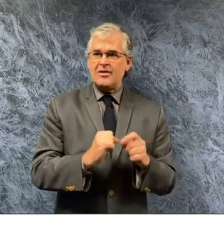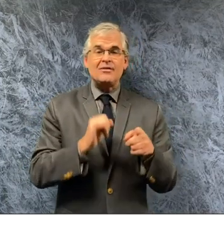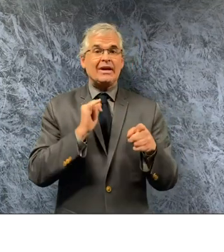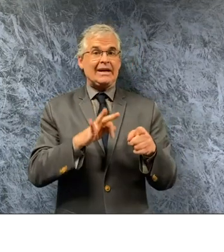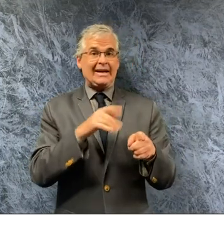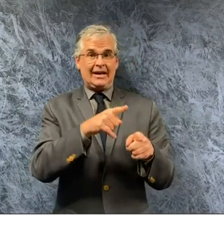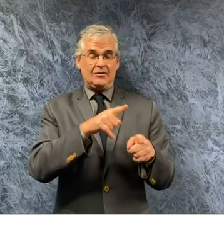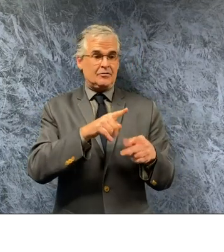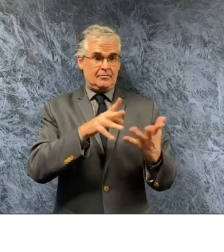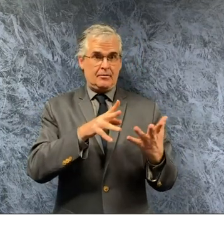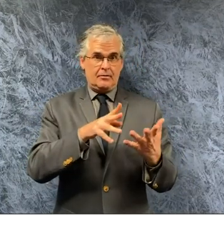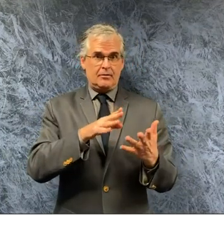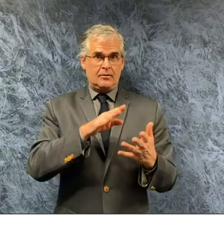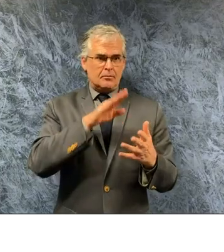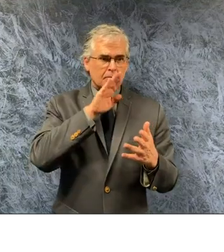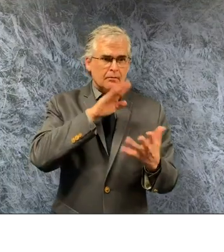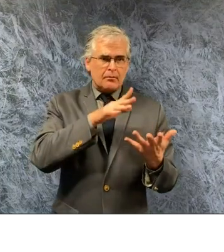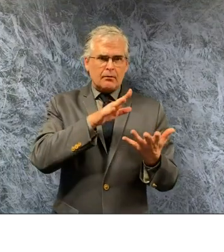problem call the attorney general's office